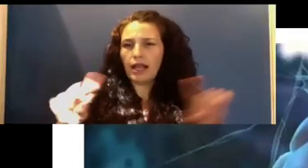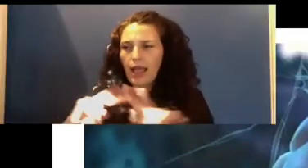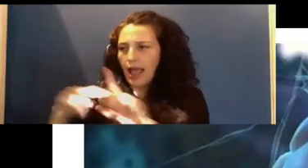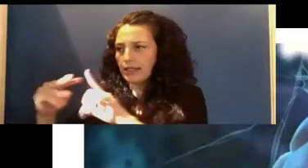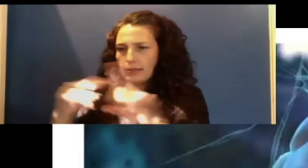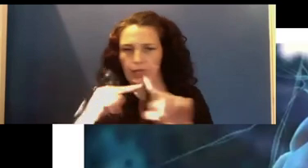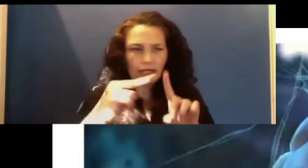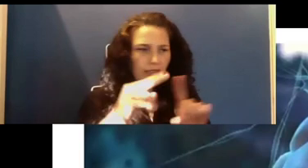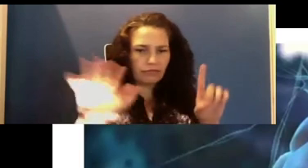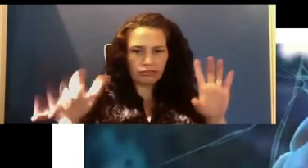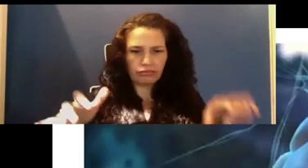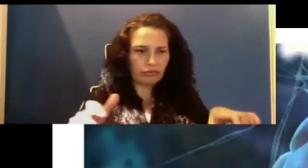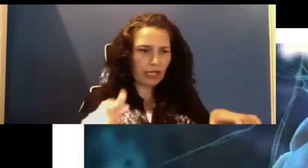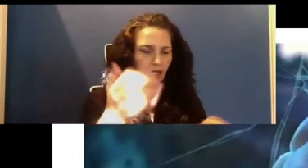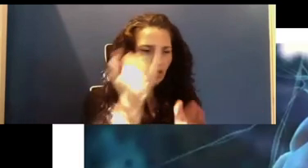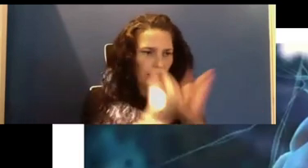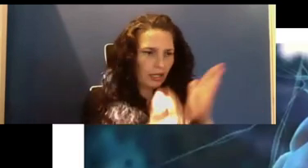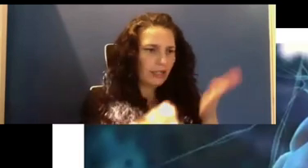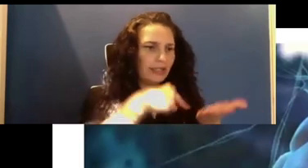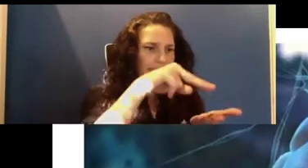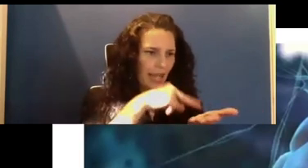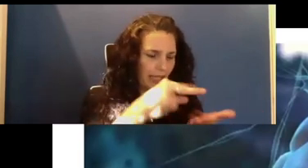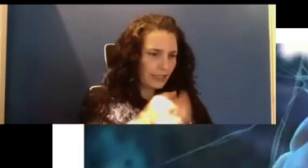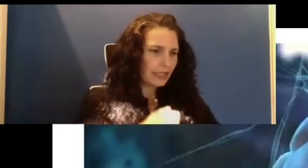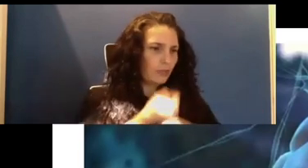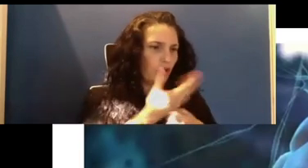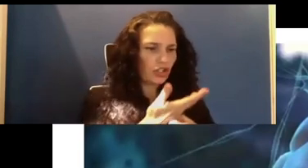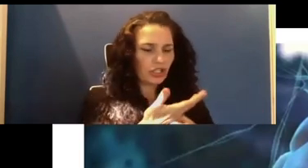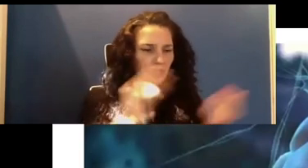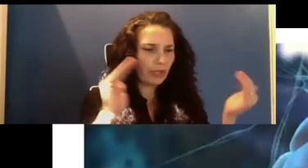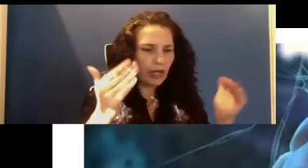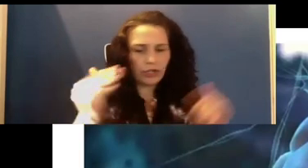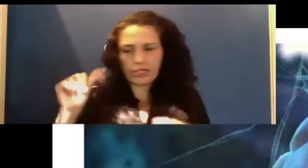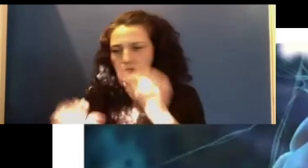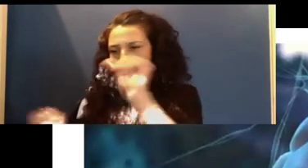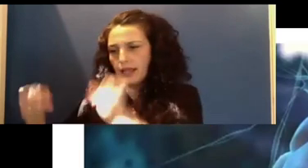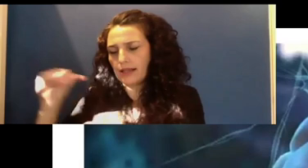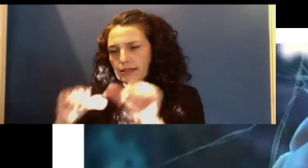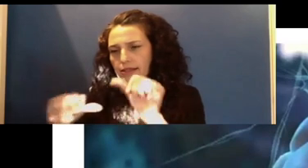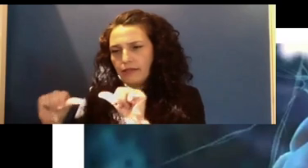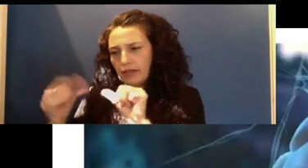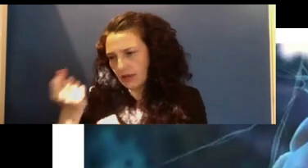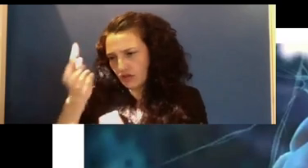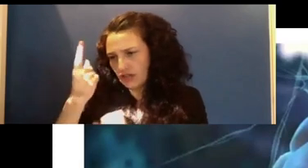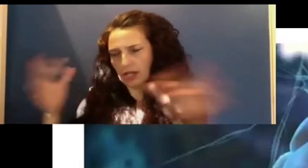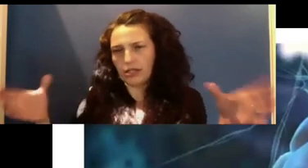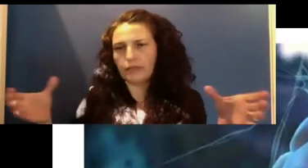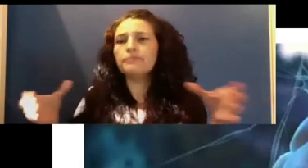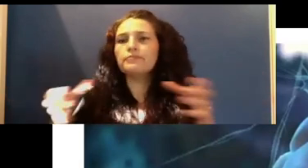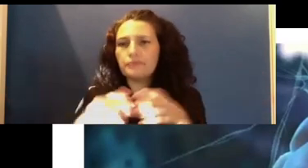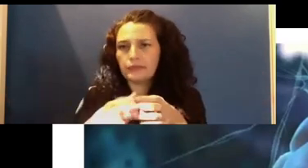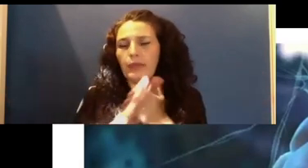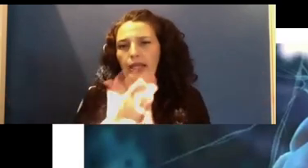personality. I arts and dance and expression and scientific understanding into